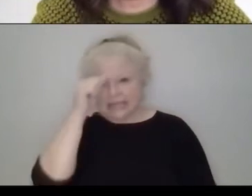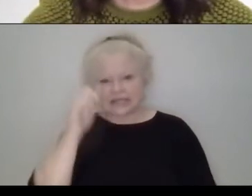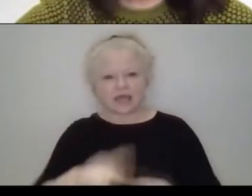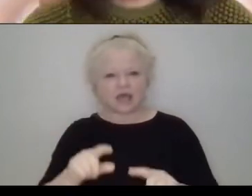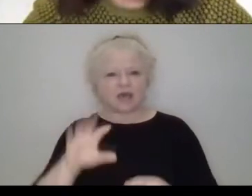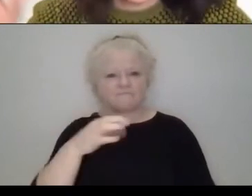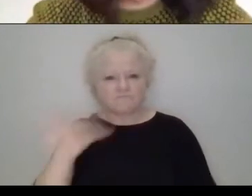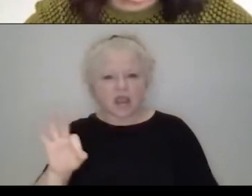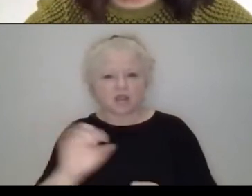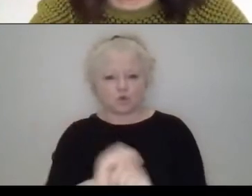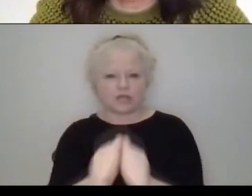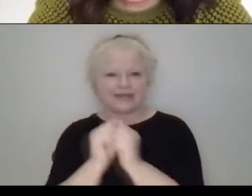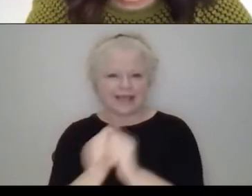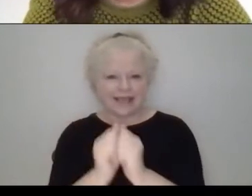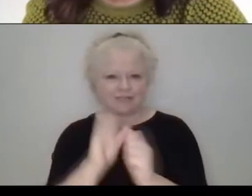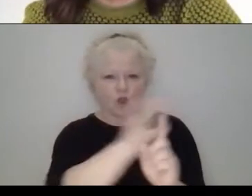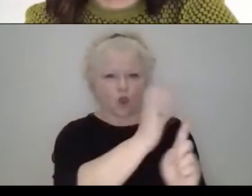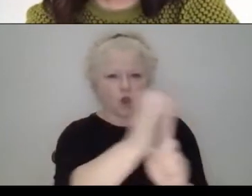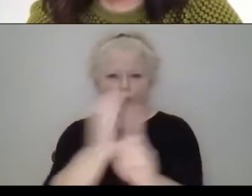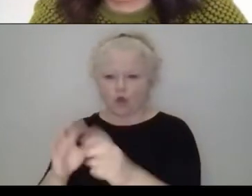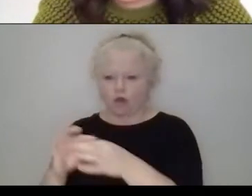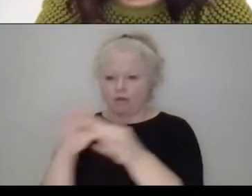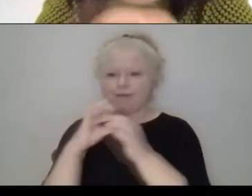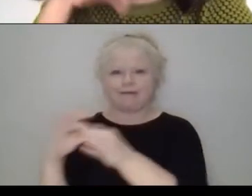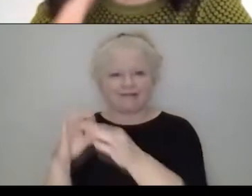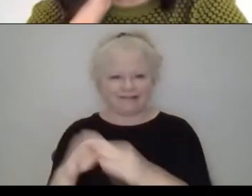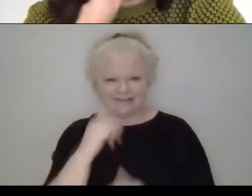so multicultural idea. Oh my God. That's amazing.